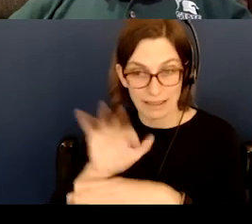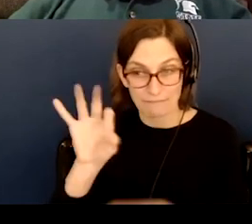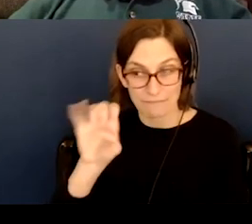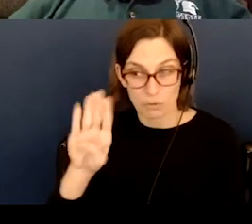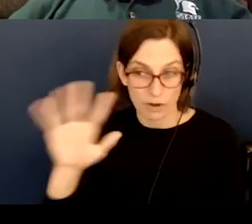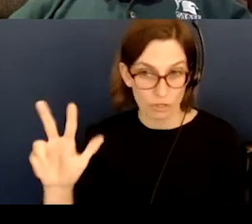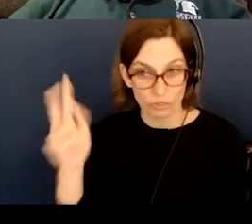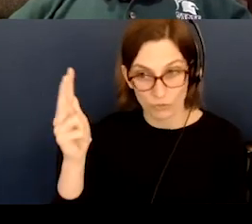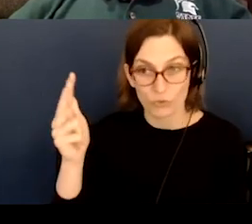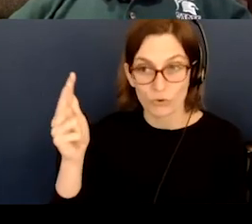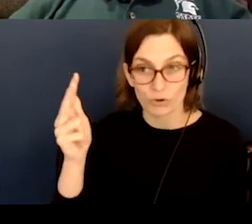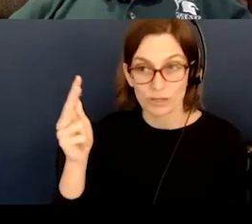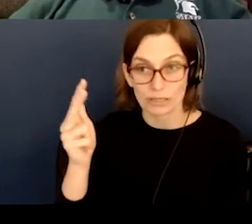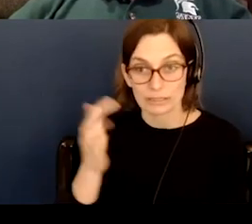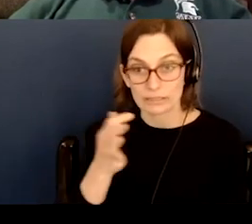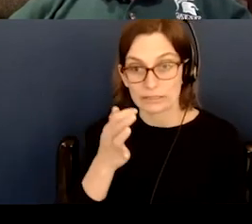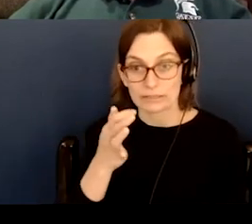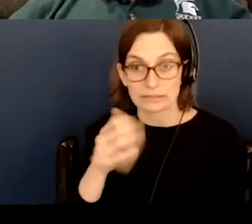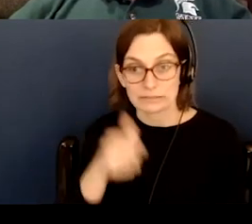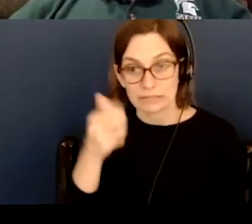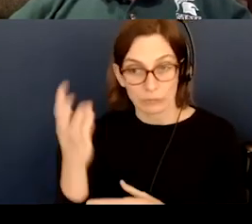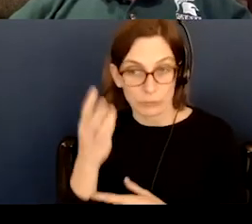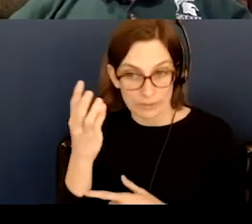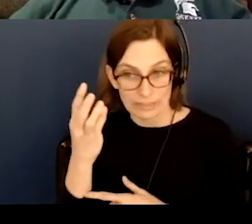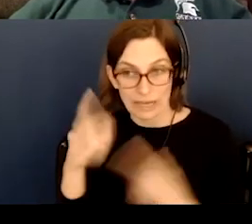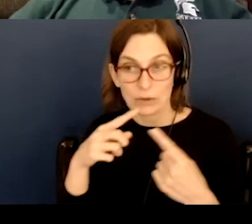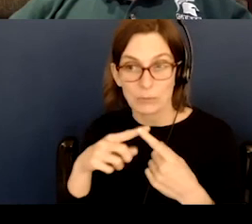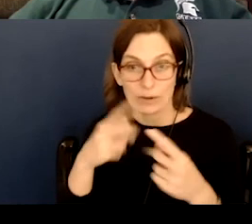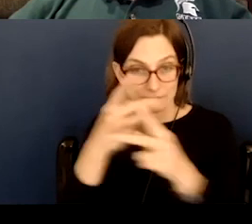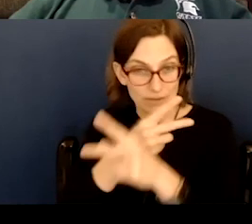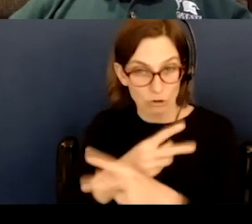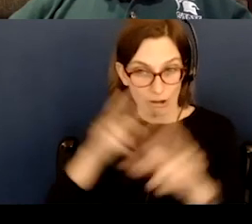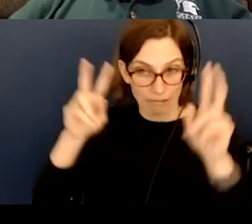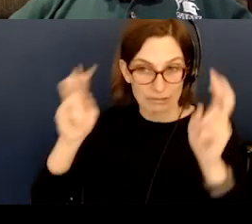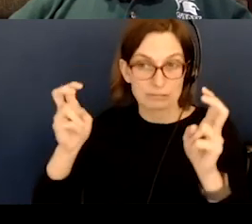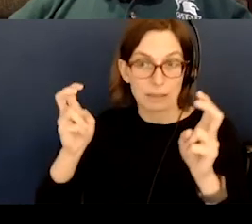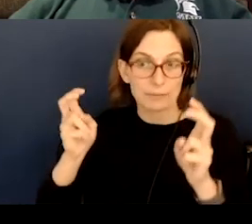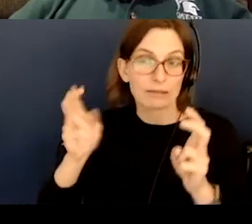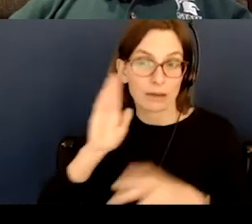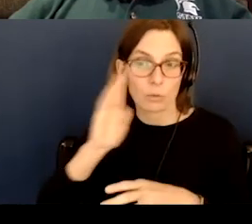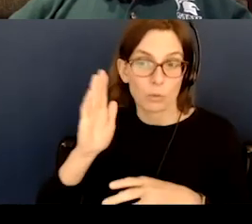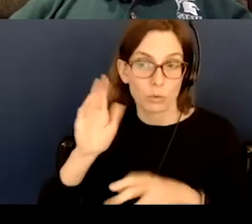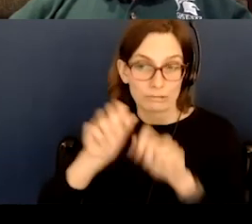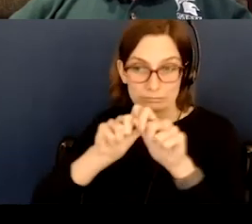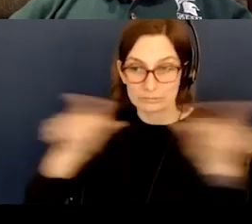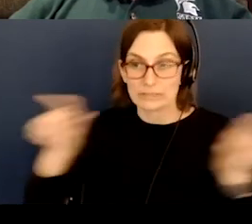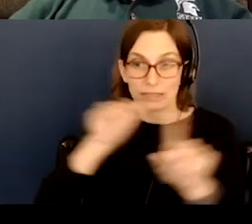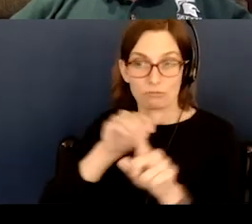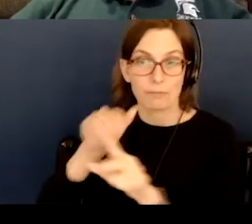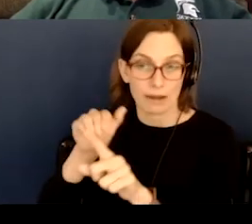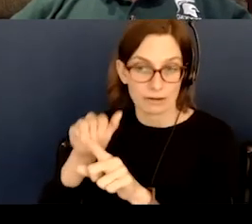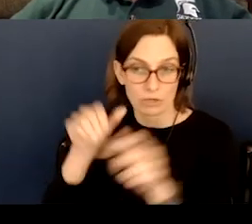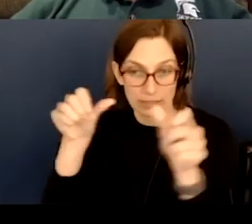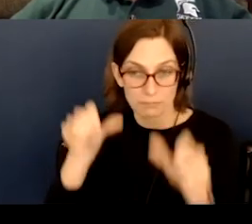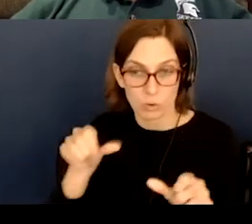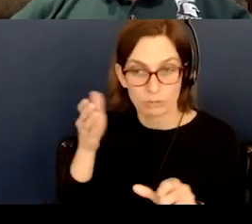And as soon as we, another Wednesday, and as soon as we have figured out what our topic is, we will send out reminders. And